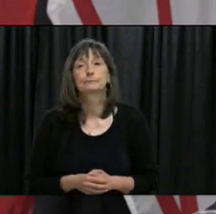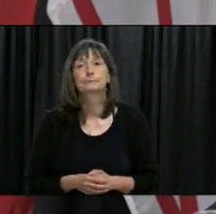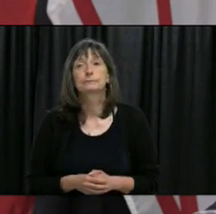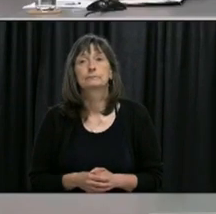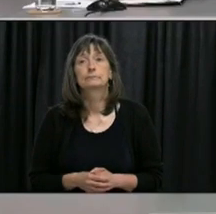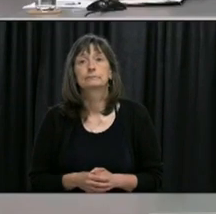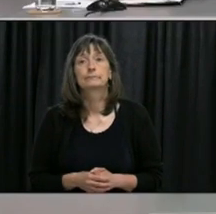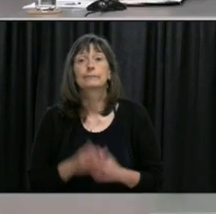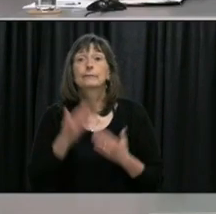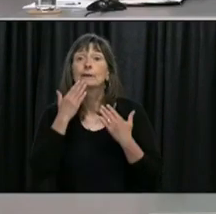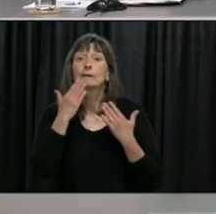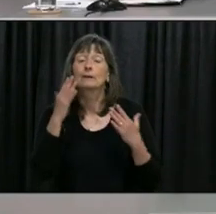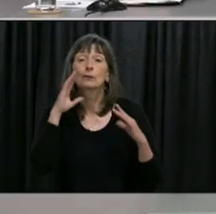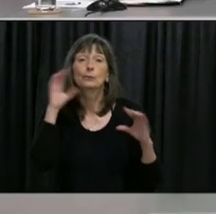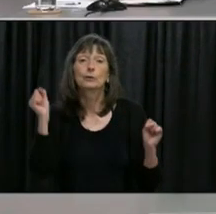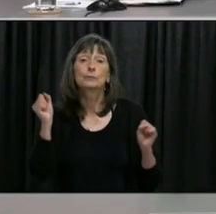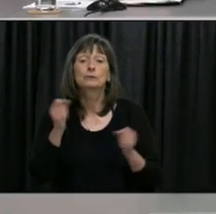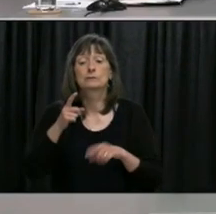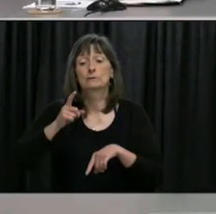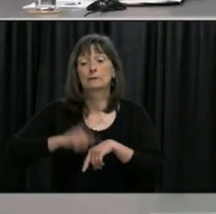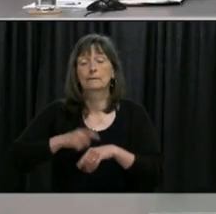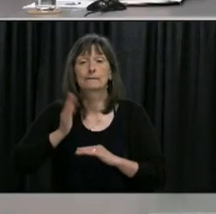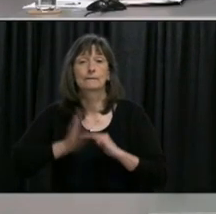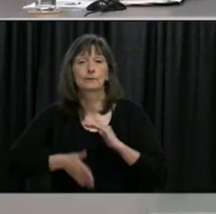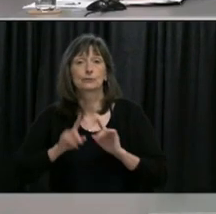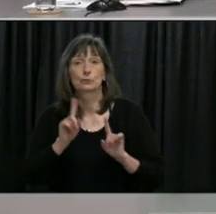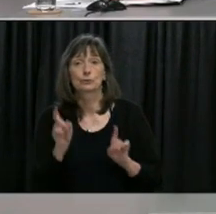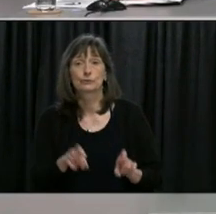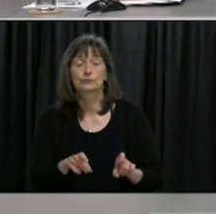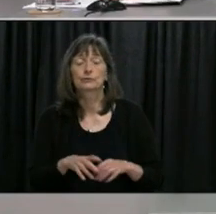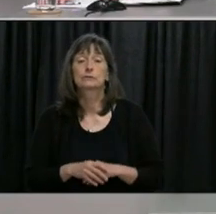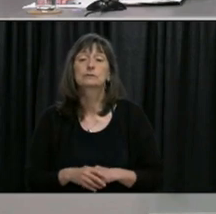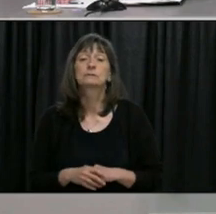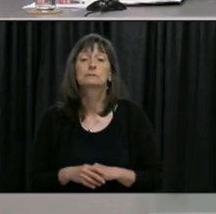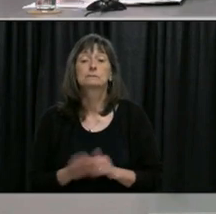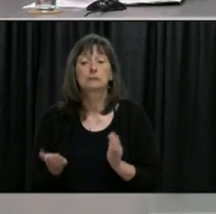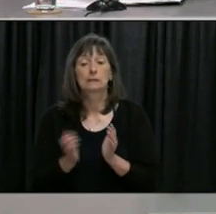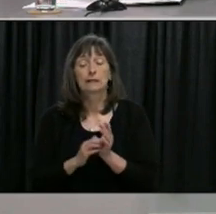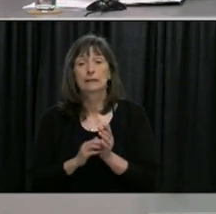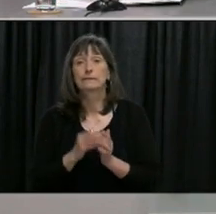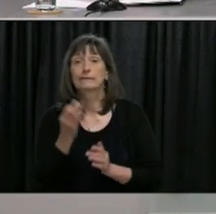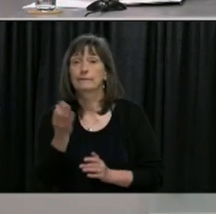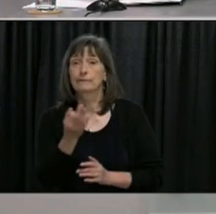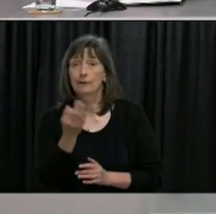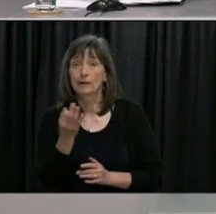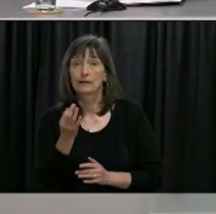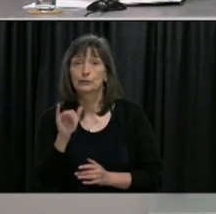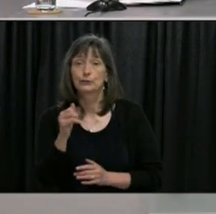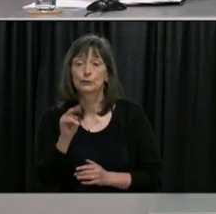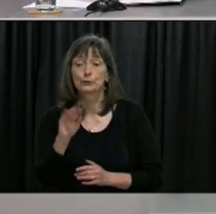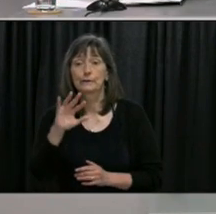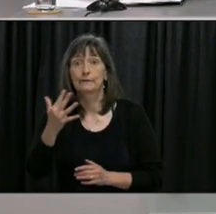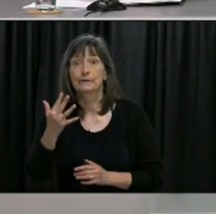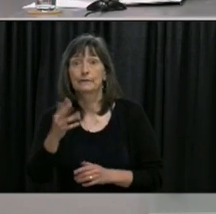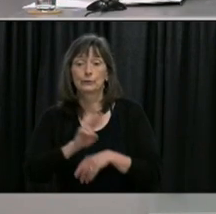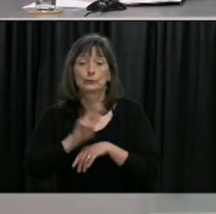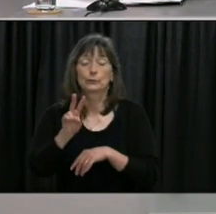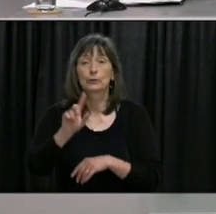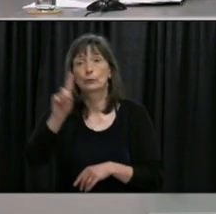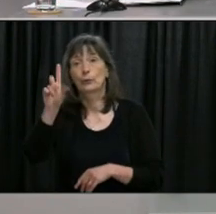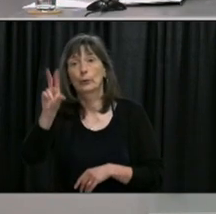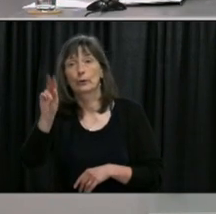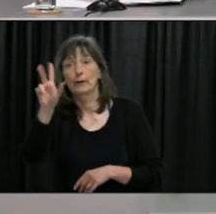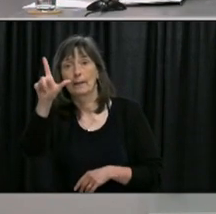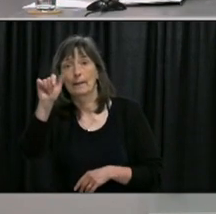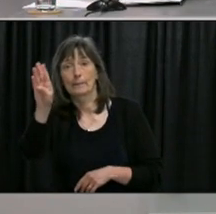thank you very much premier the time for questions has ended please join us again on Friday June 5th at 2 p.m. 1 30 in most of Labrador